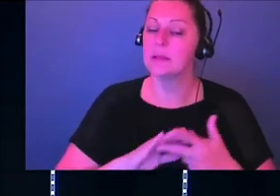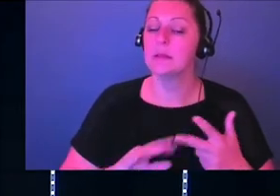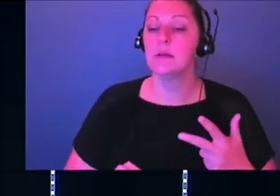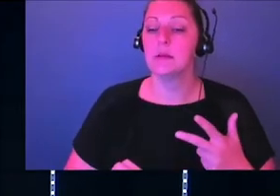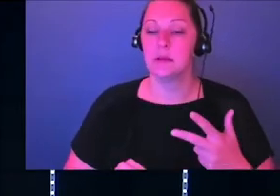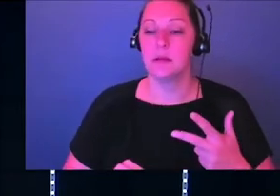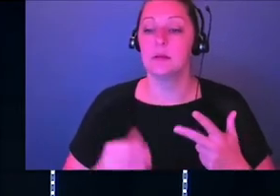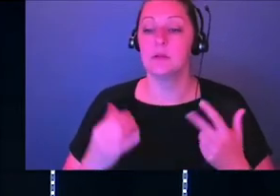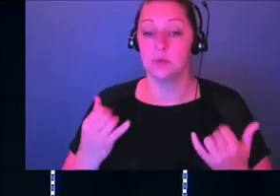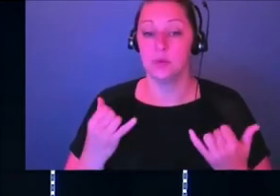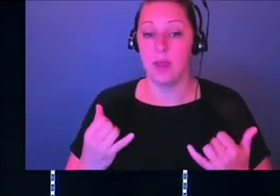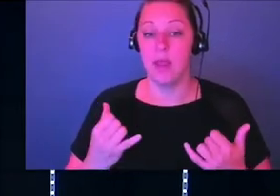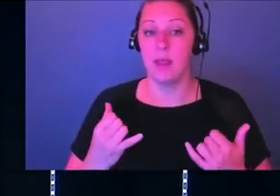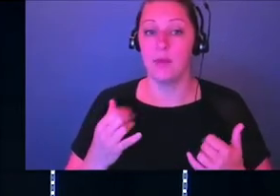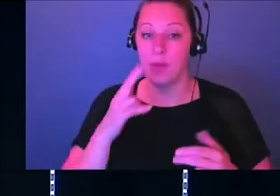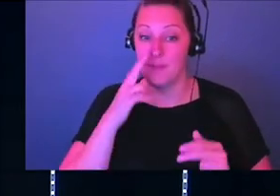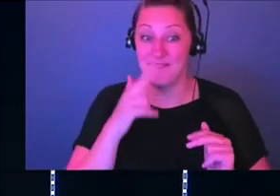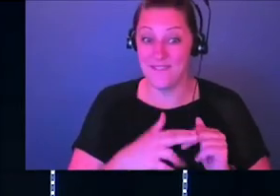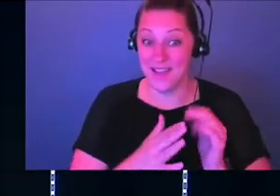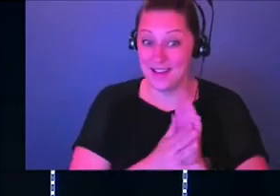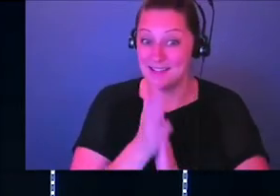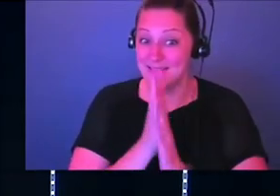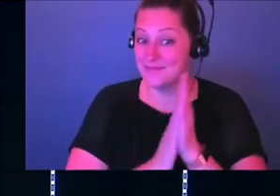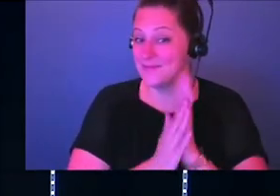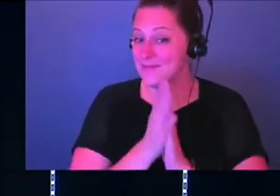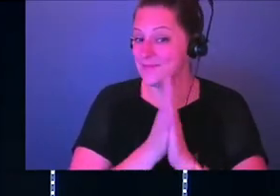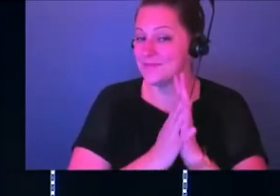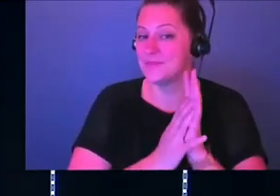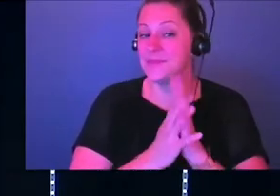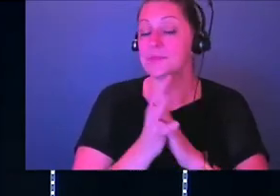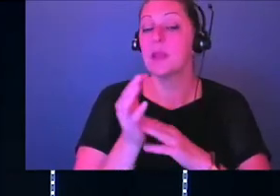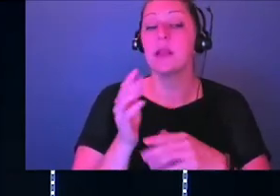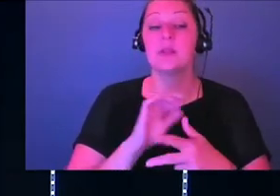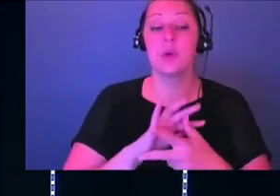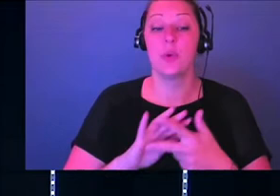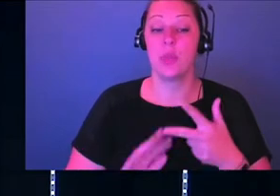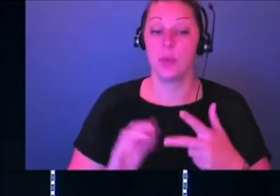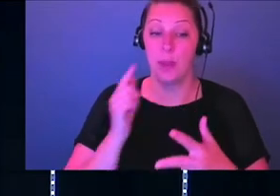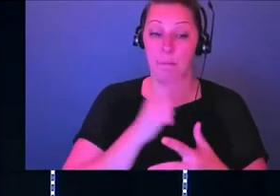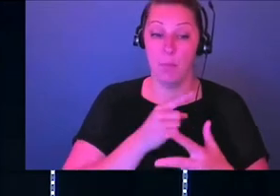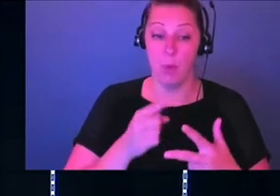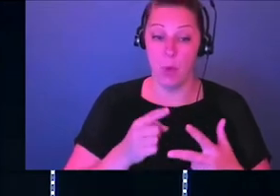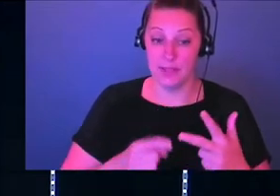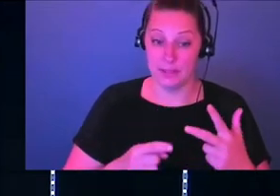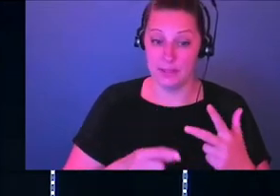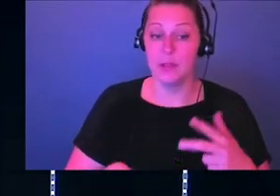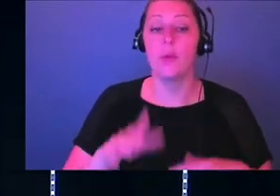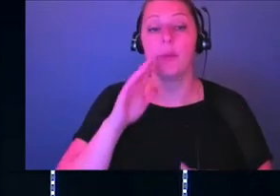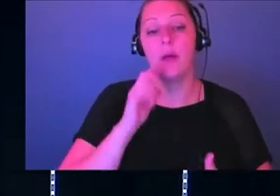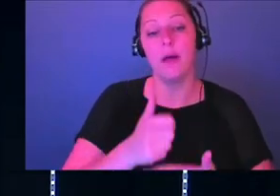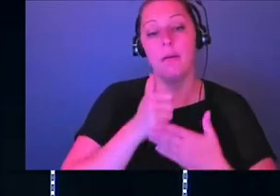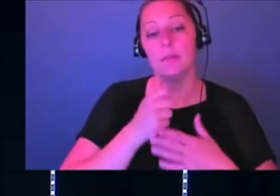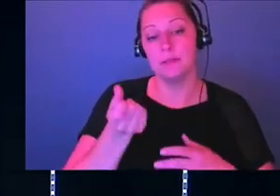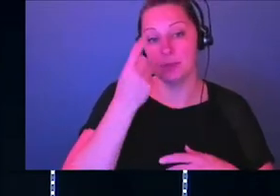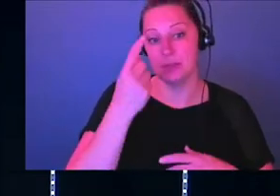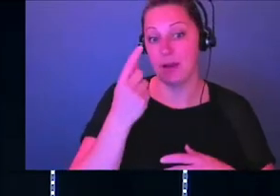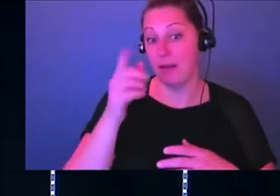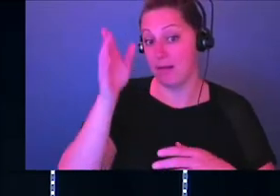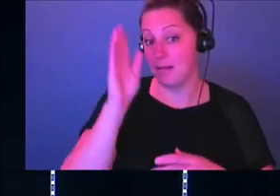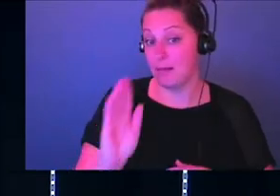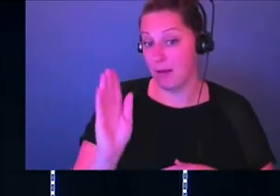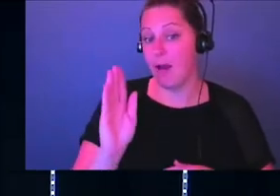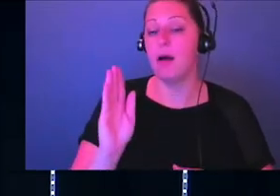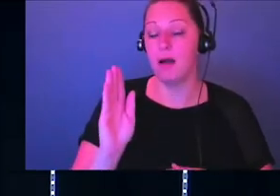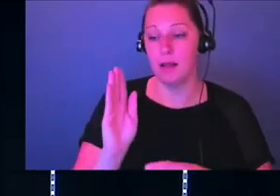to do that today, have some fun in this. But these three points are going to help us to understand how God can move,